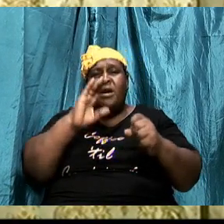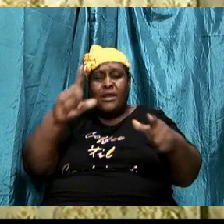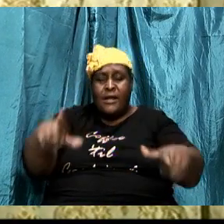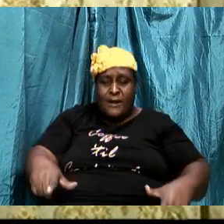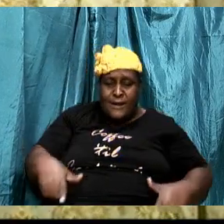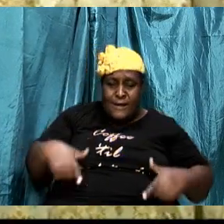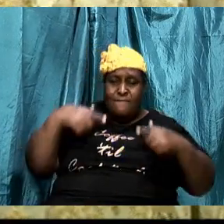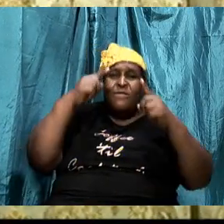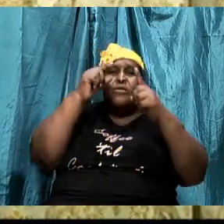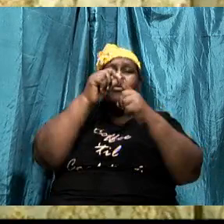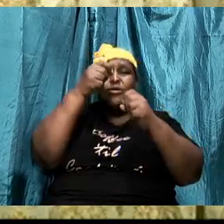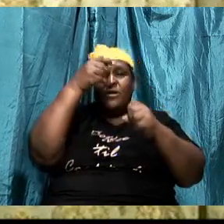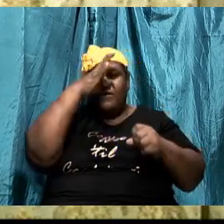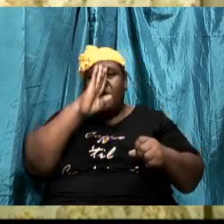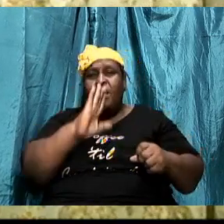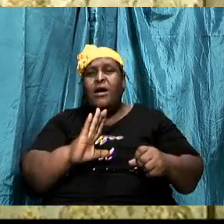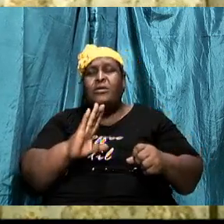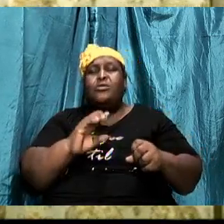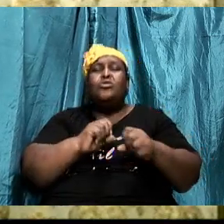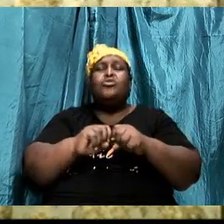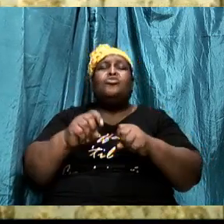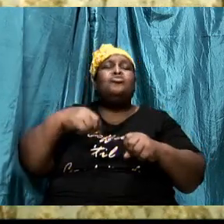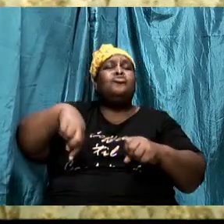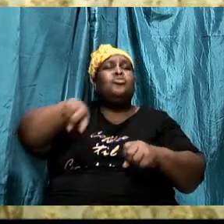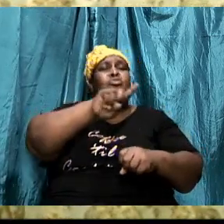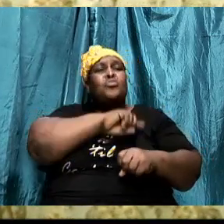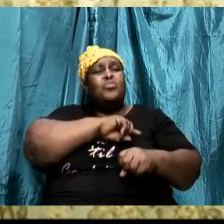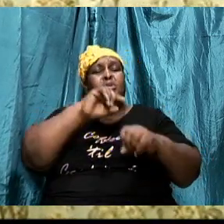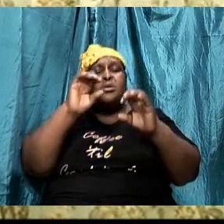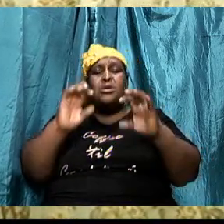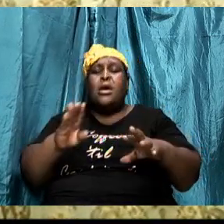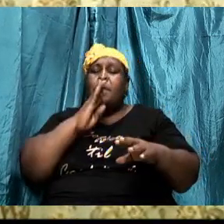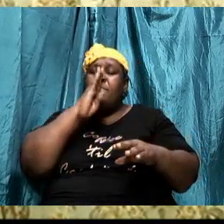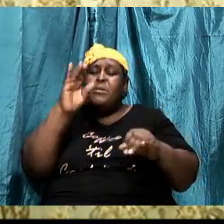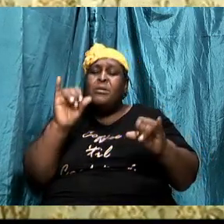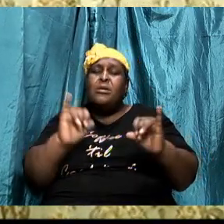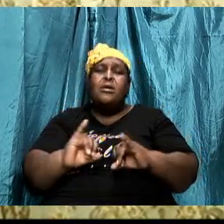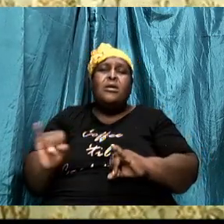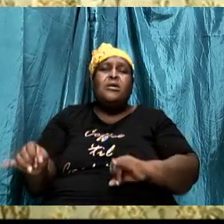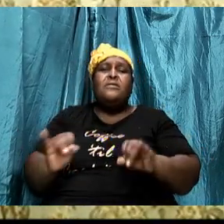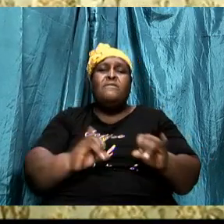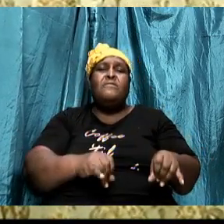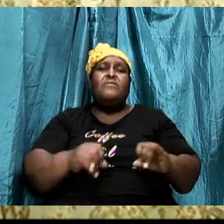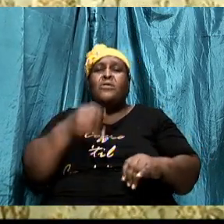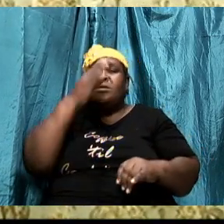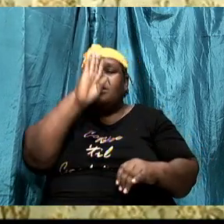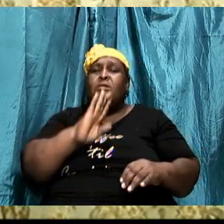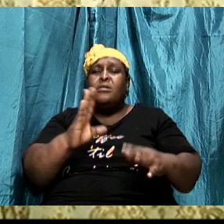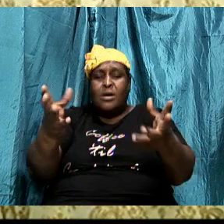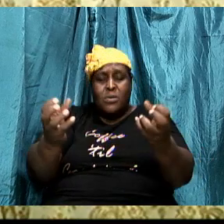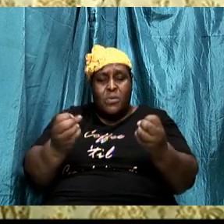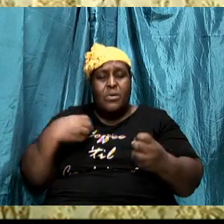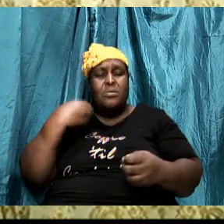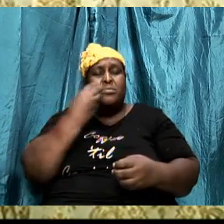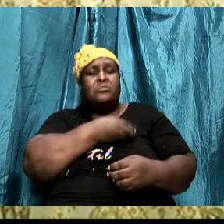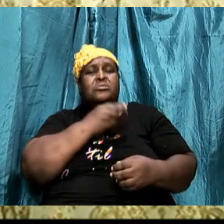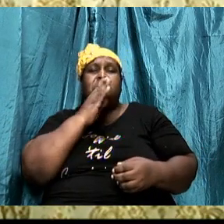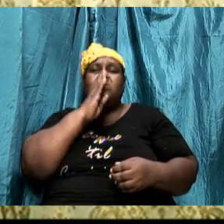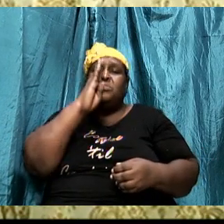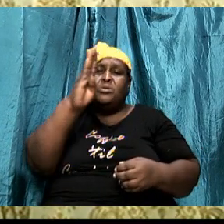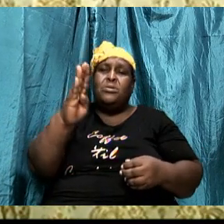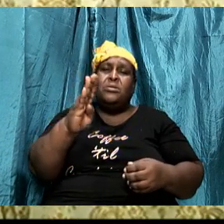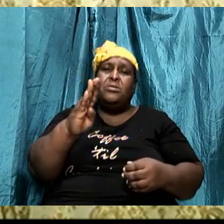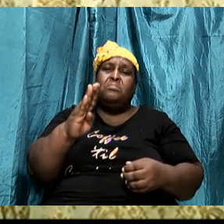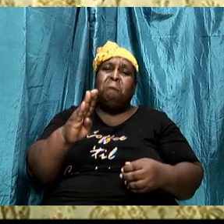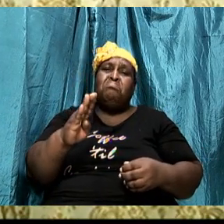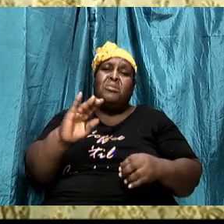our lives so that, you know, we can be the individuals that God wants us to be. You know, I'm just sitting in for Bishop daily